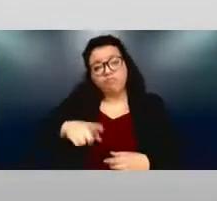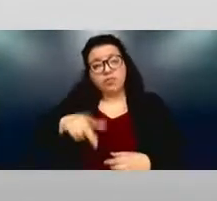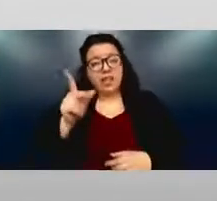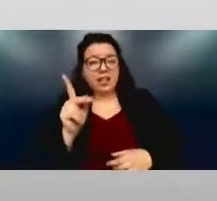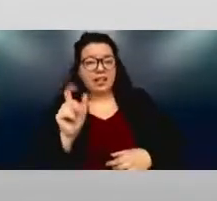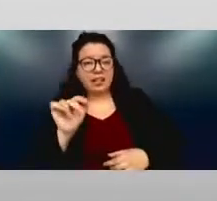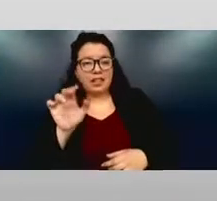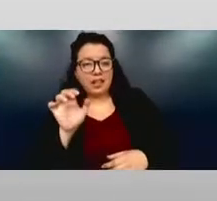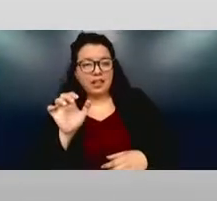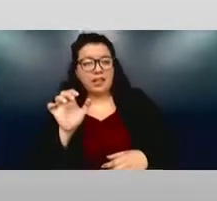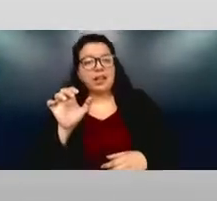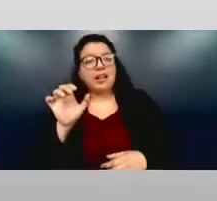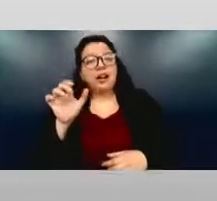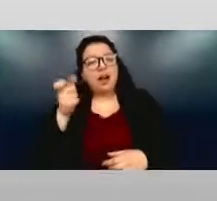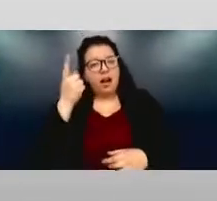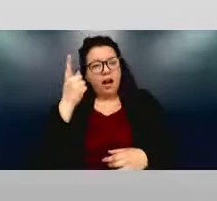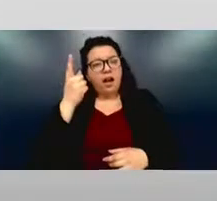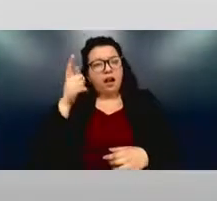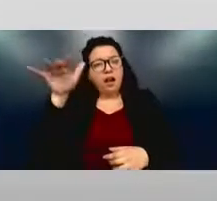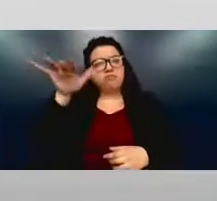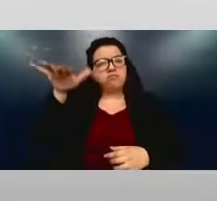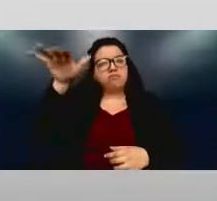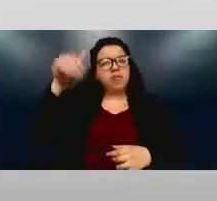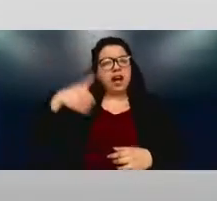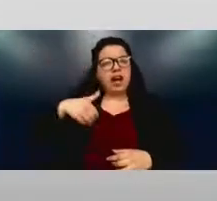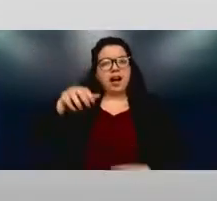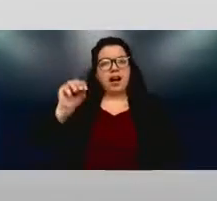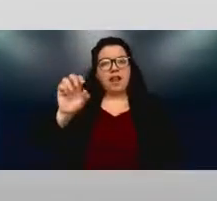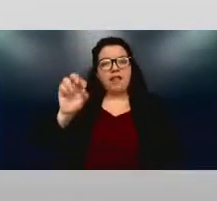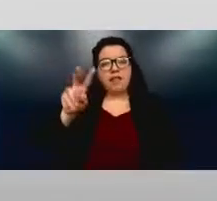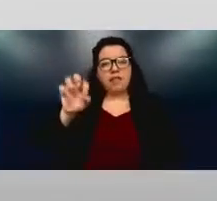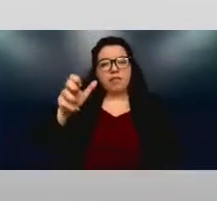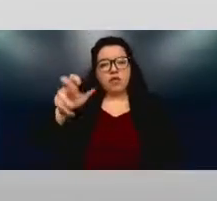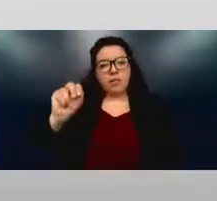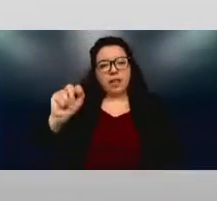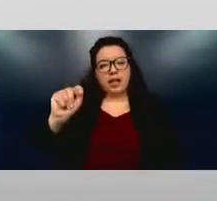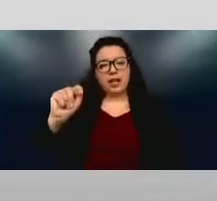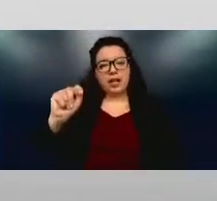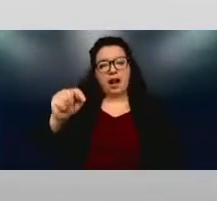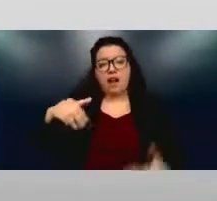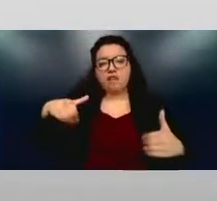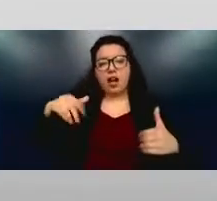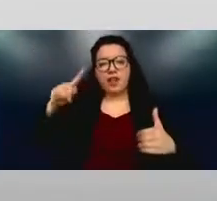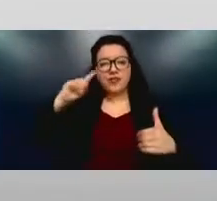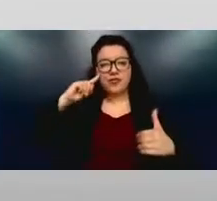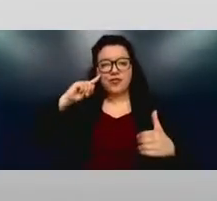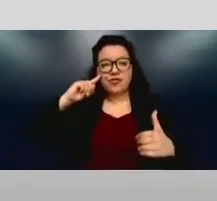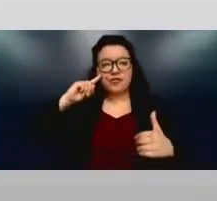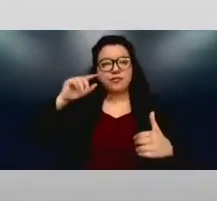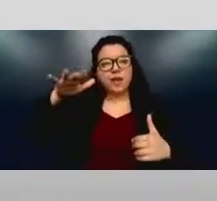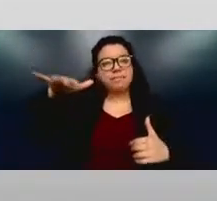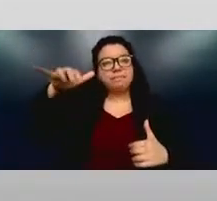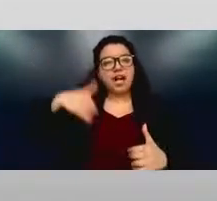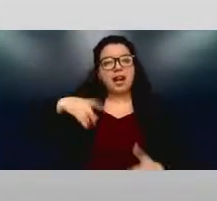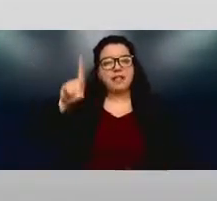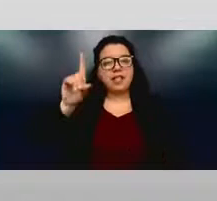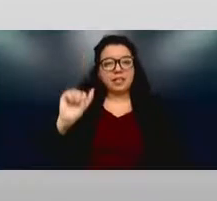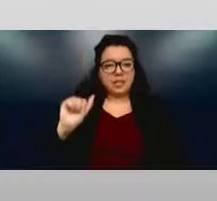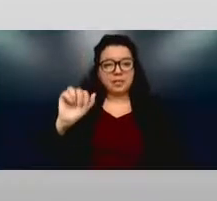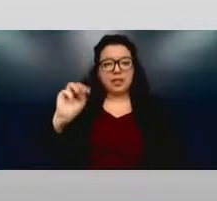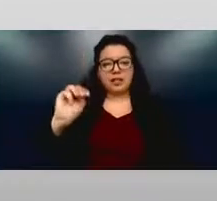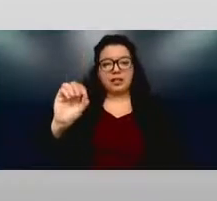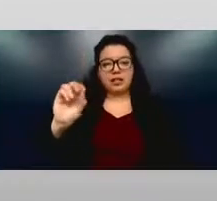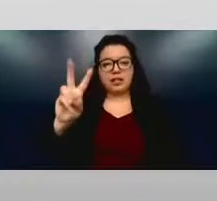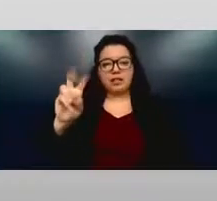movement out there I haven't heard it spoken of here very much called the disability movement. It was born a long, long time